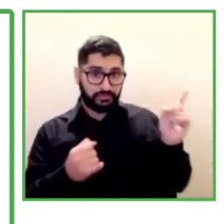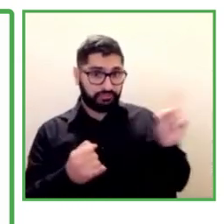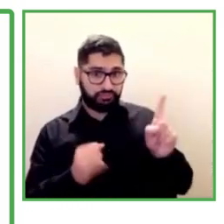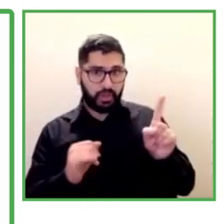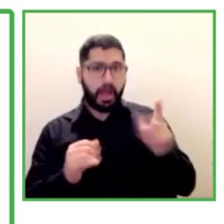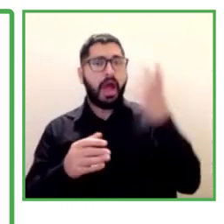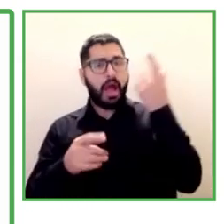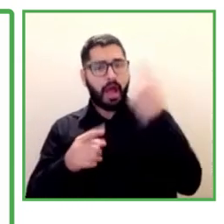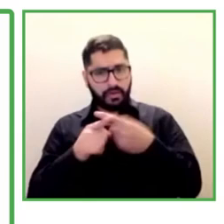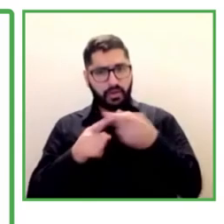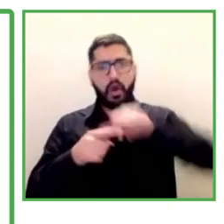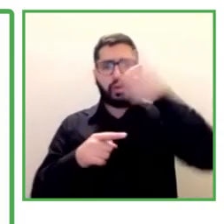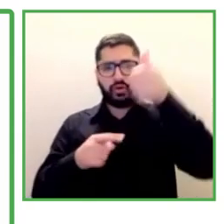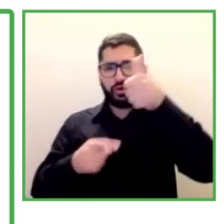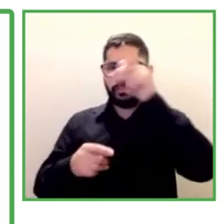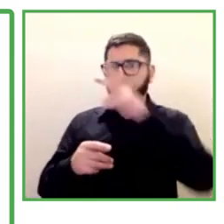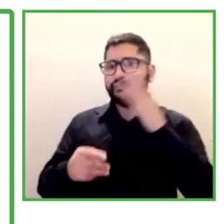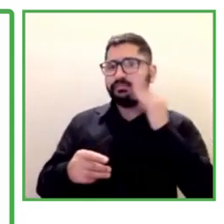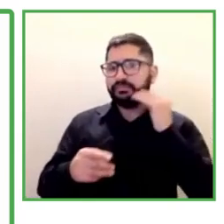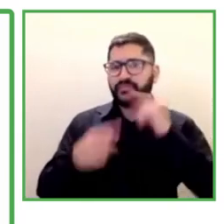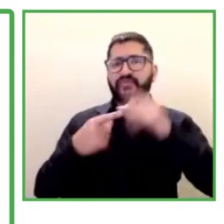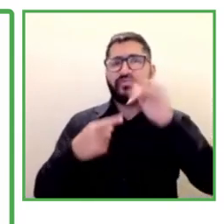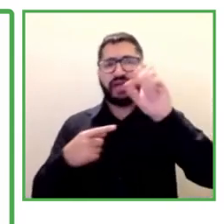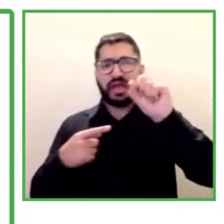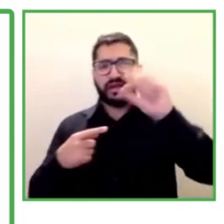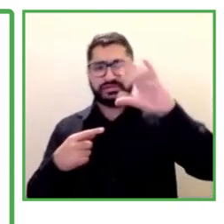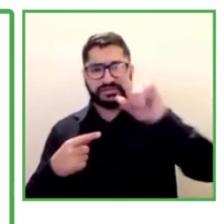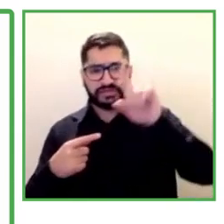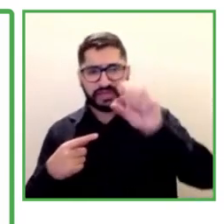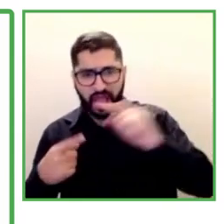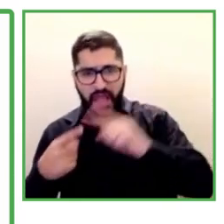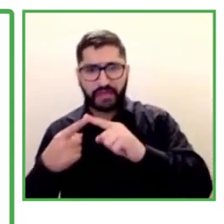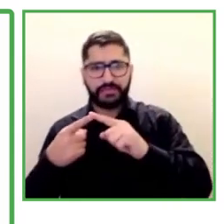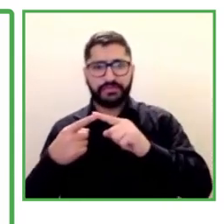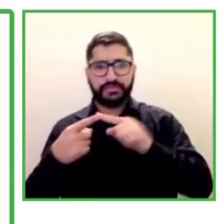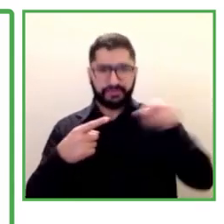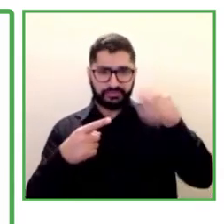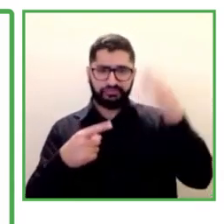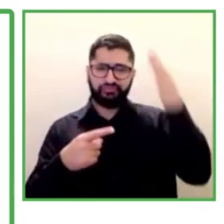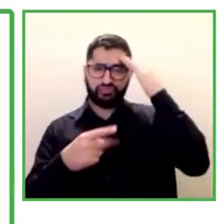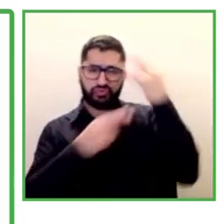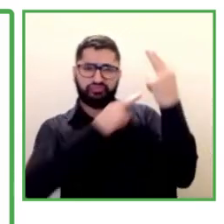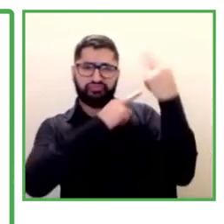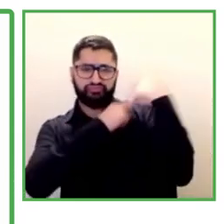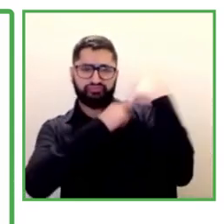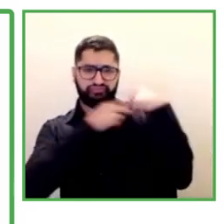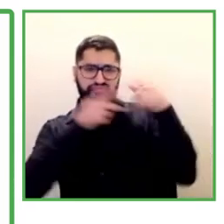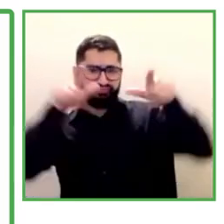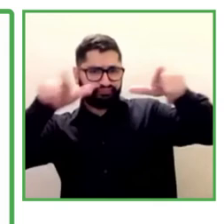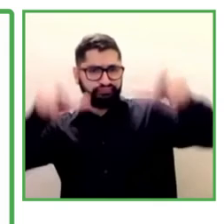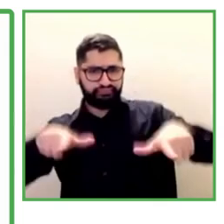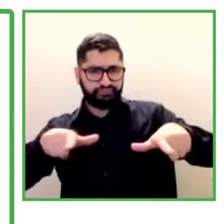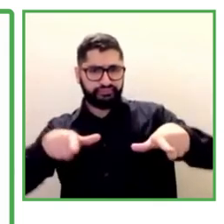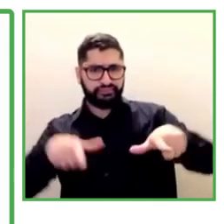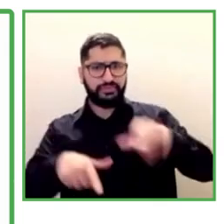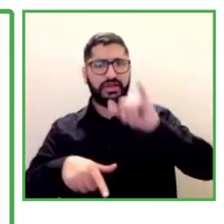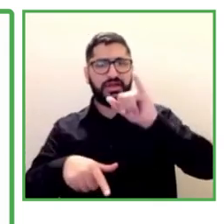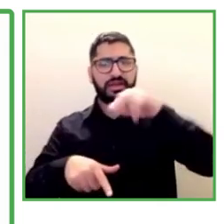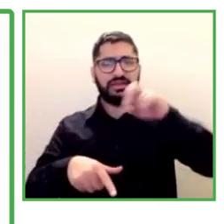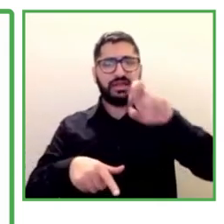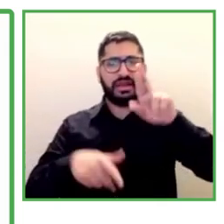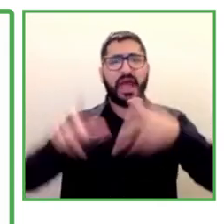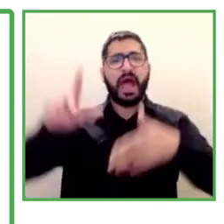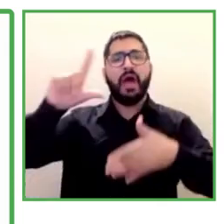We have Frances Ventura Rival. He's a director of interculturality and